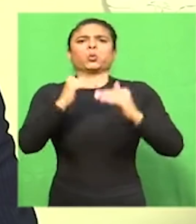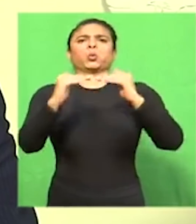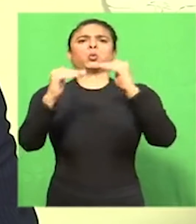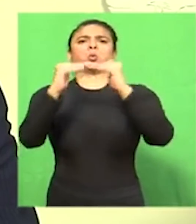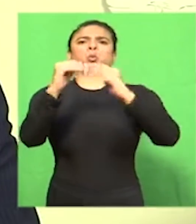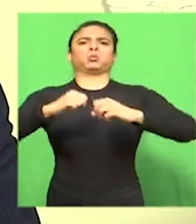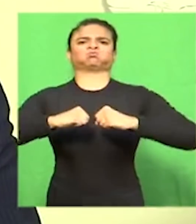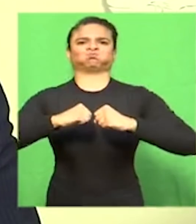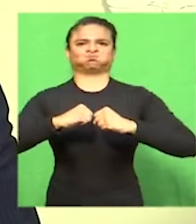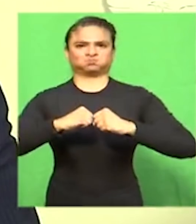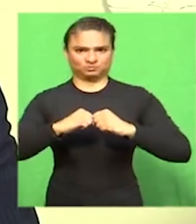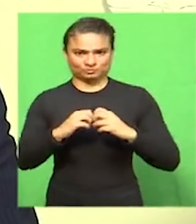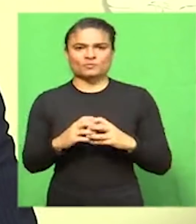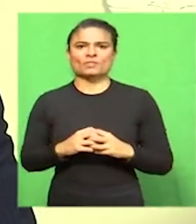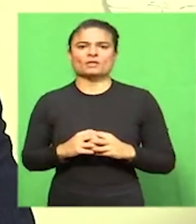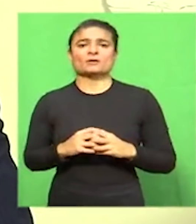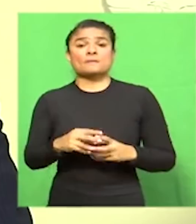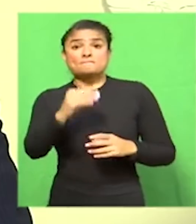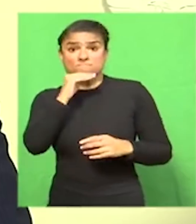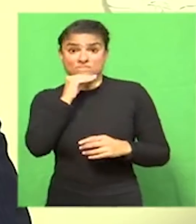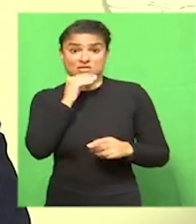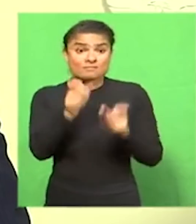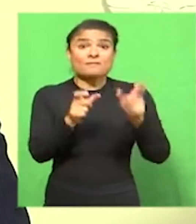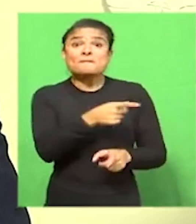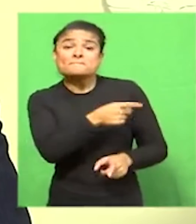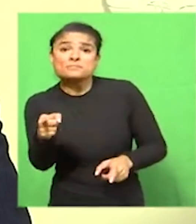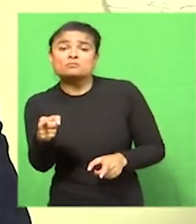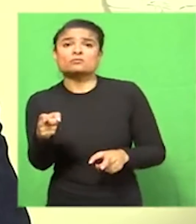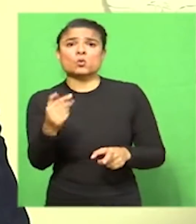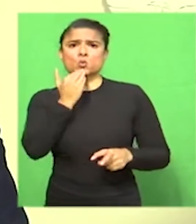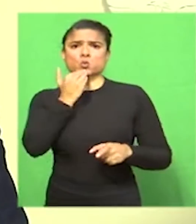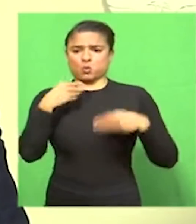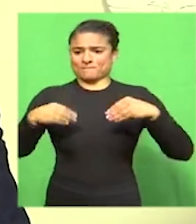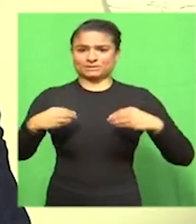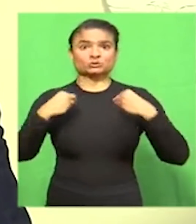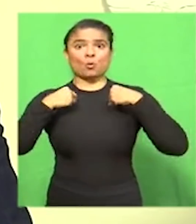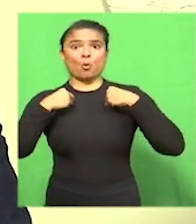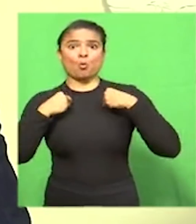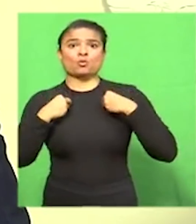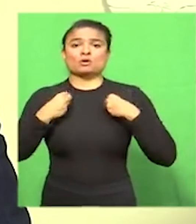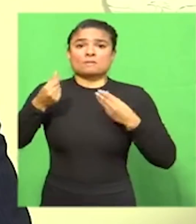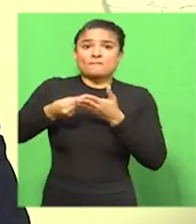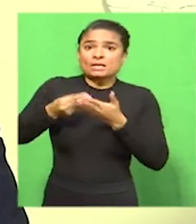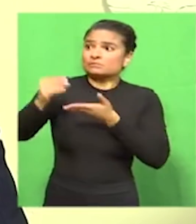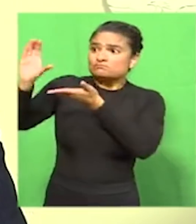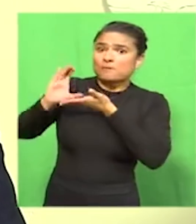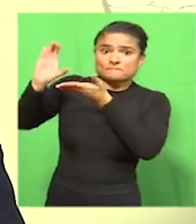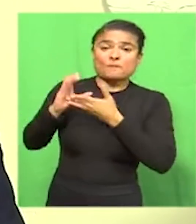for employers with revenue in their businesses of below $100 million.